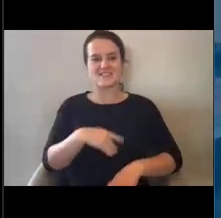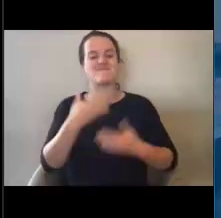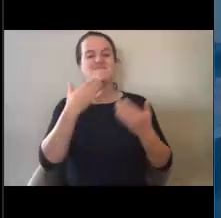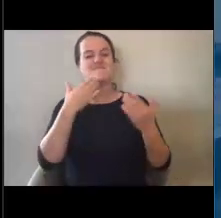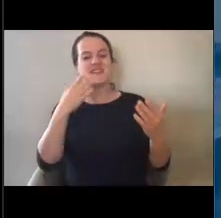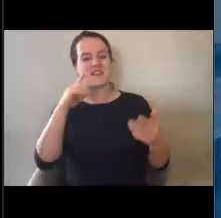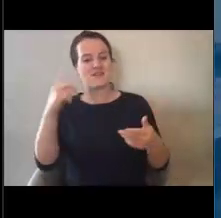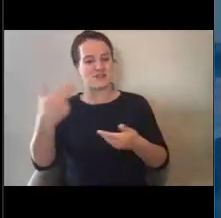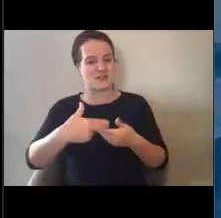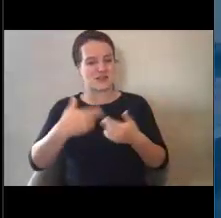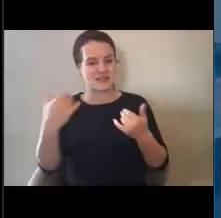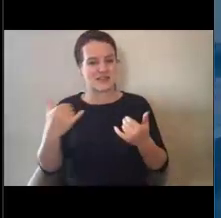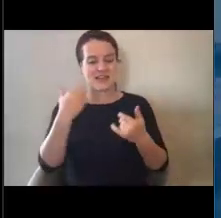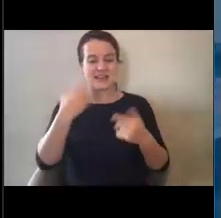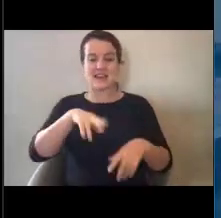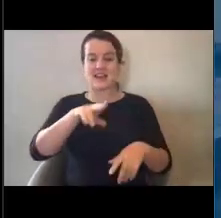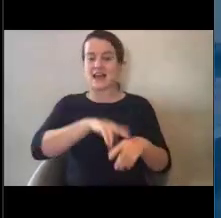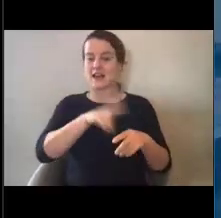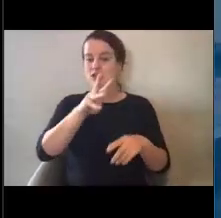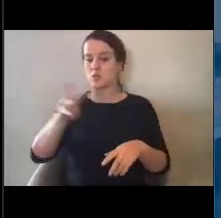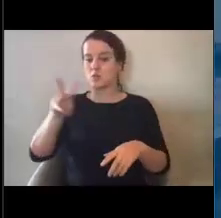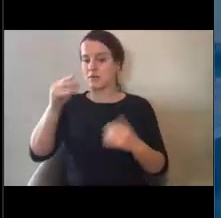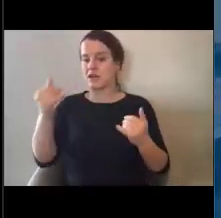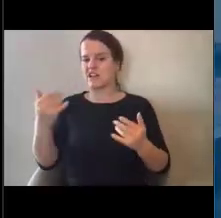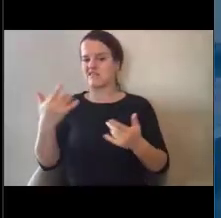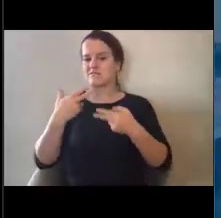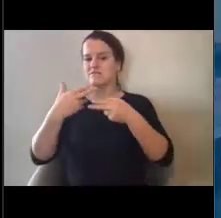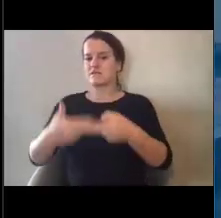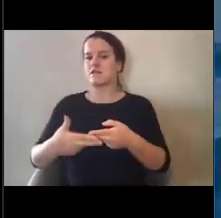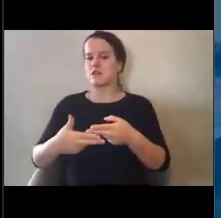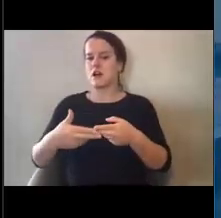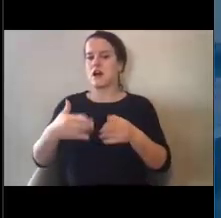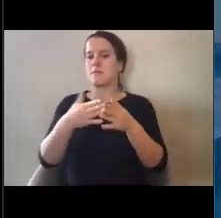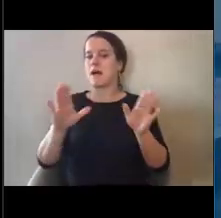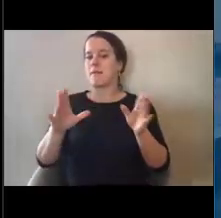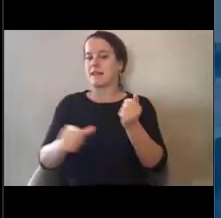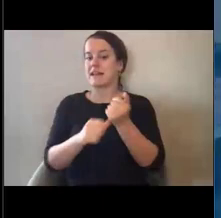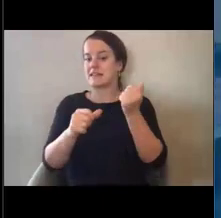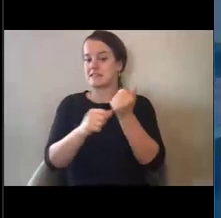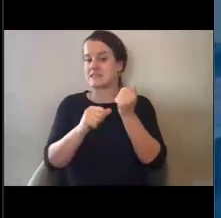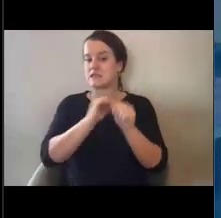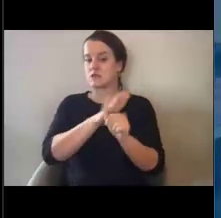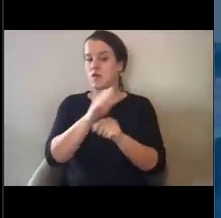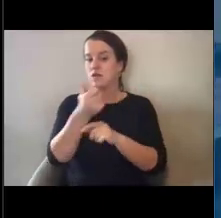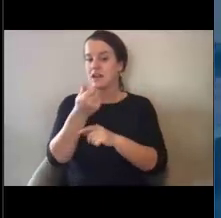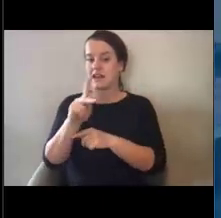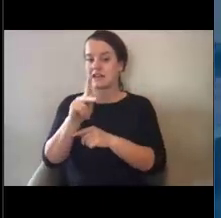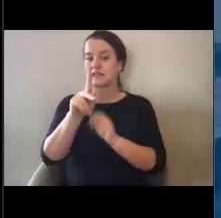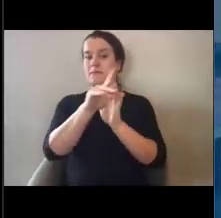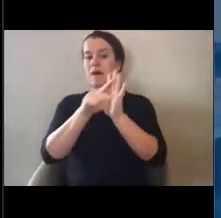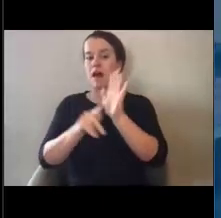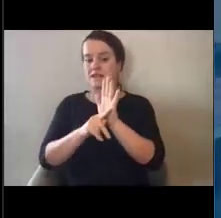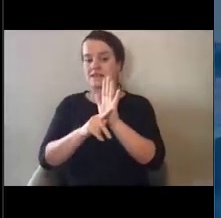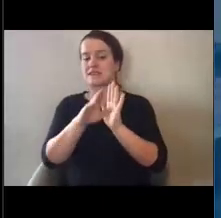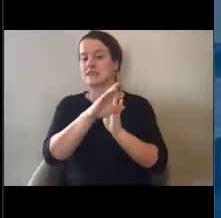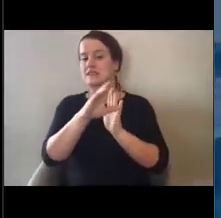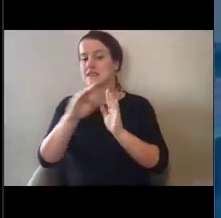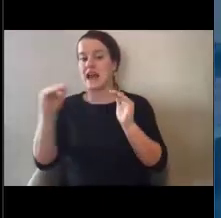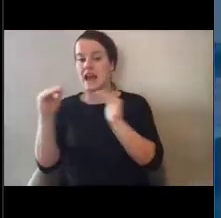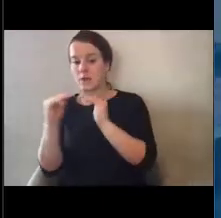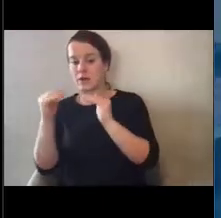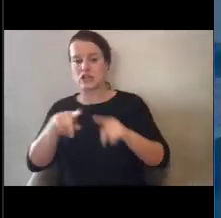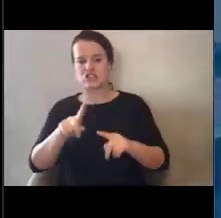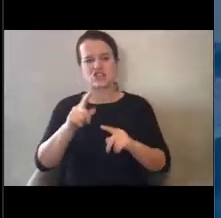Today's national webinar is called Public Assistance COVID-19 Policies and Equity in COVID